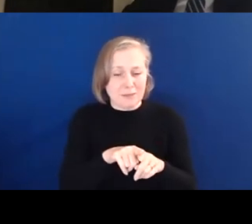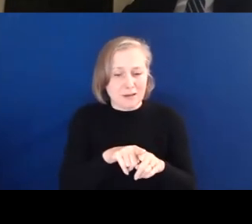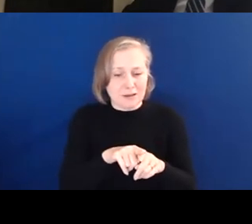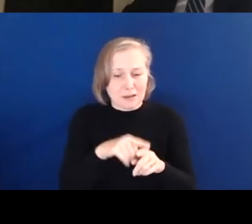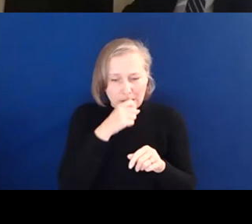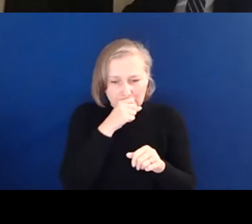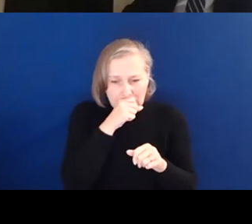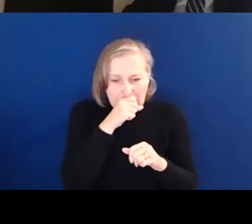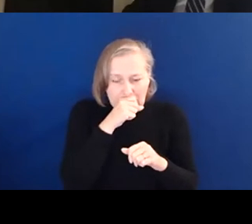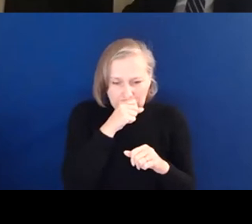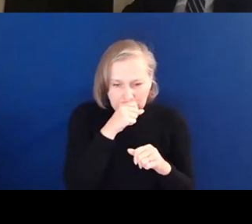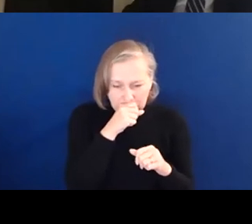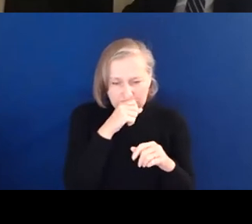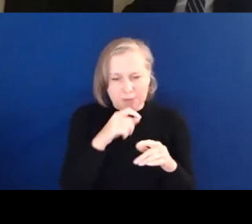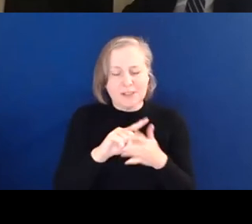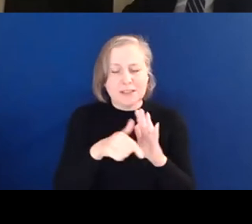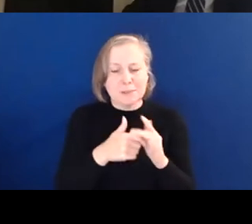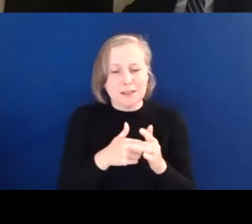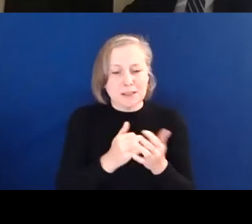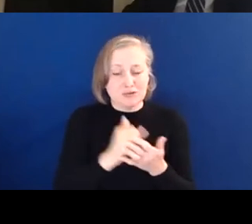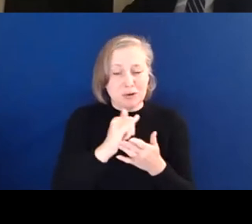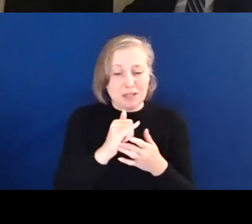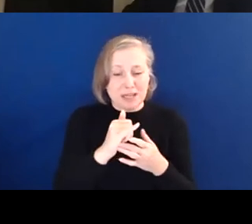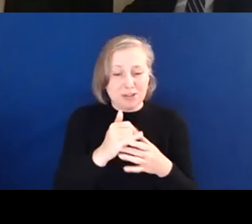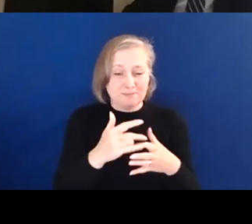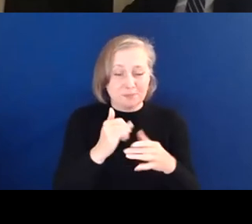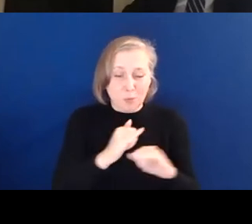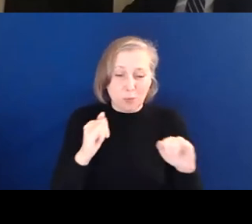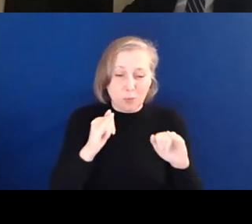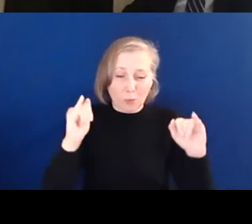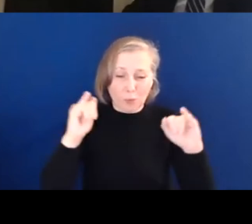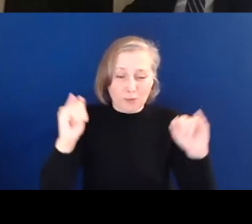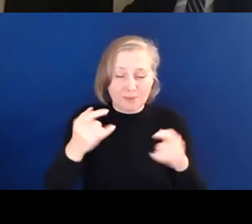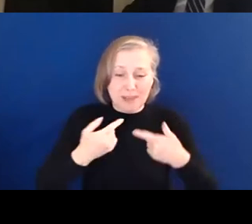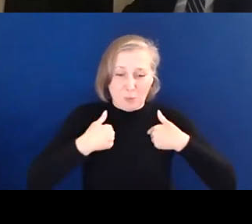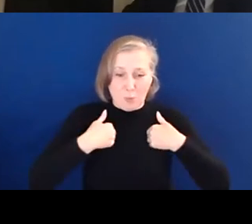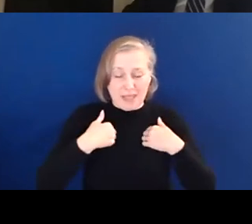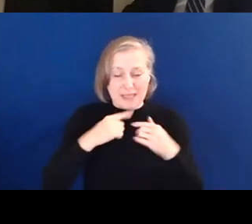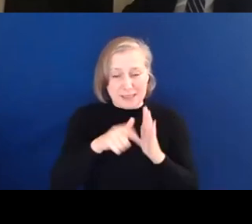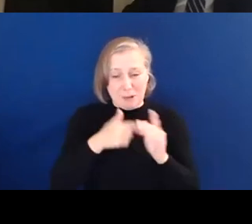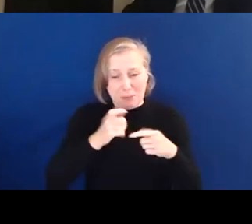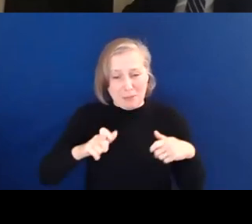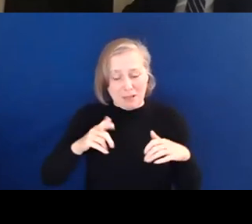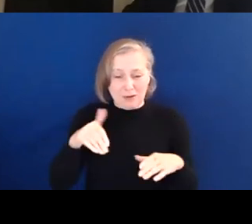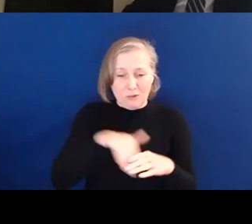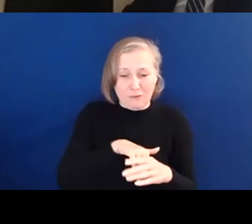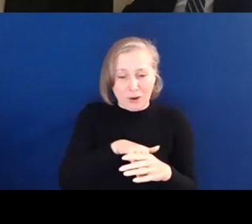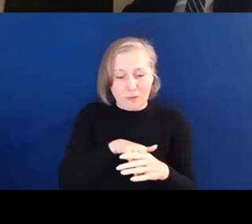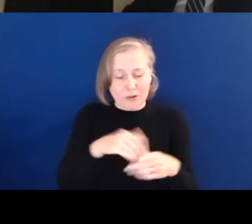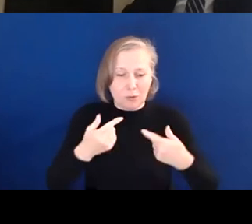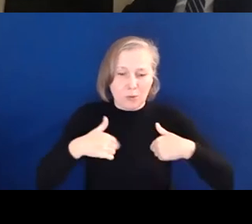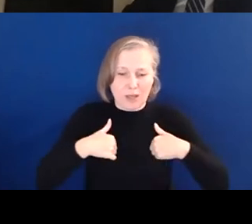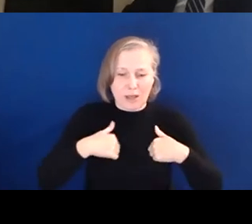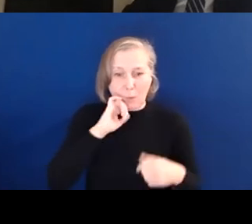discrimination is amplified. If if disabled people are not at the table when the climate crisis is discussed, many of us will